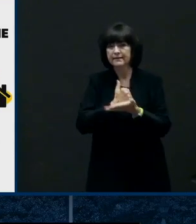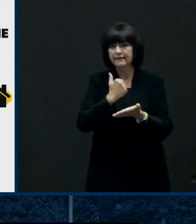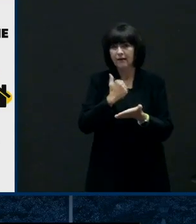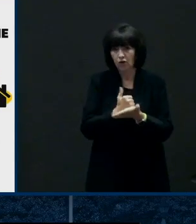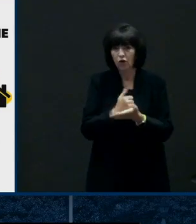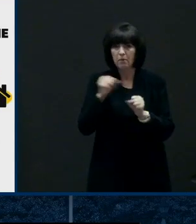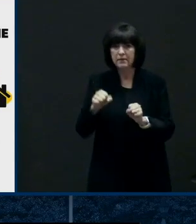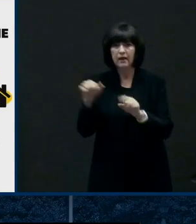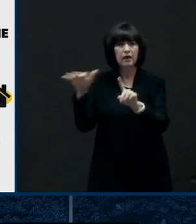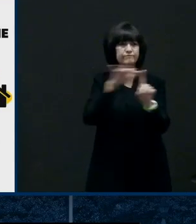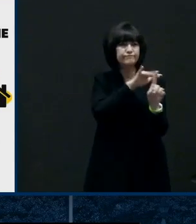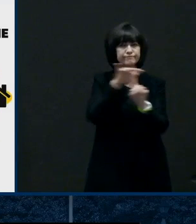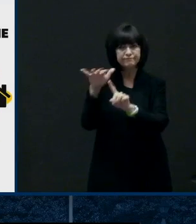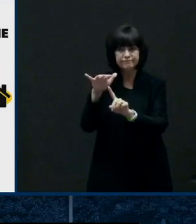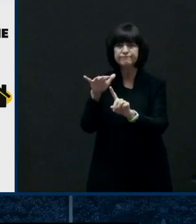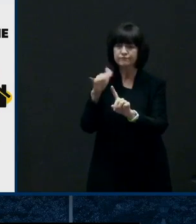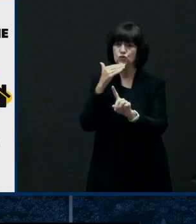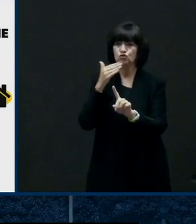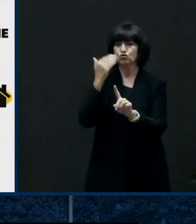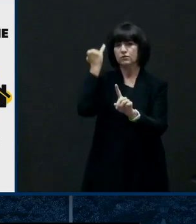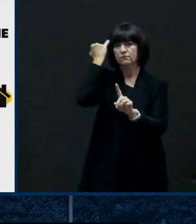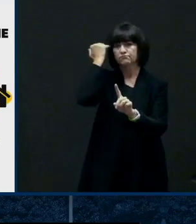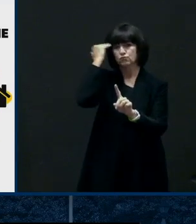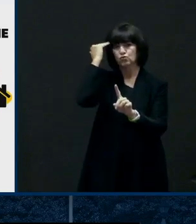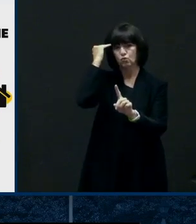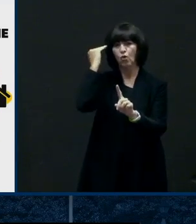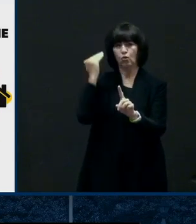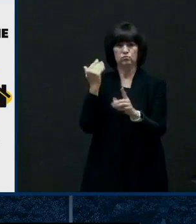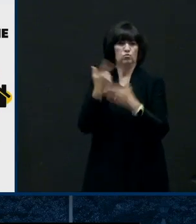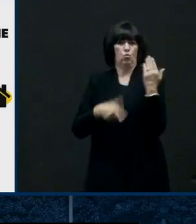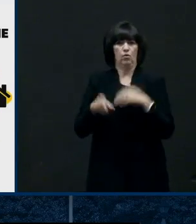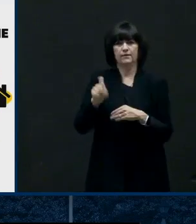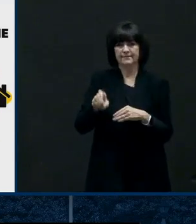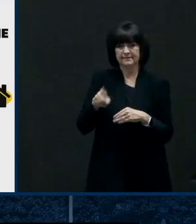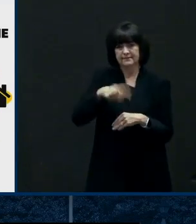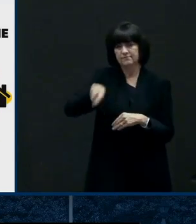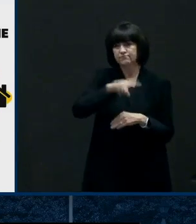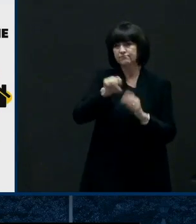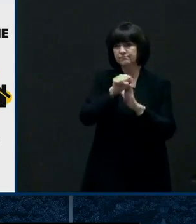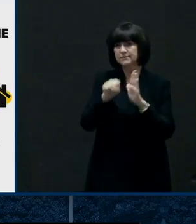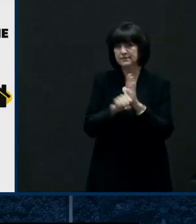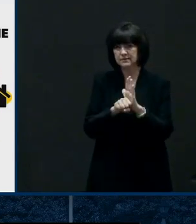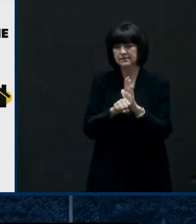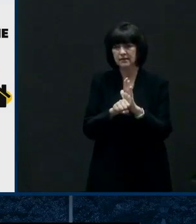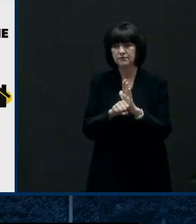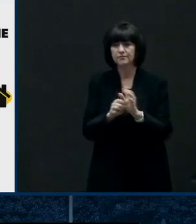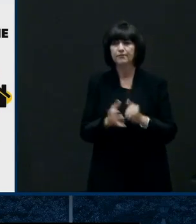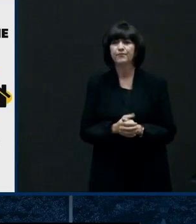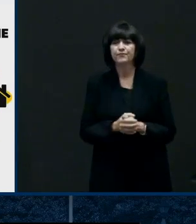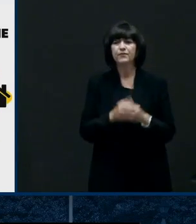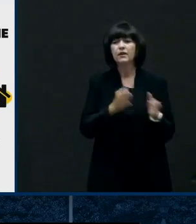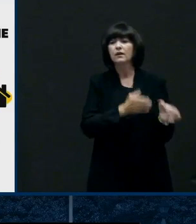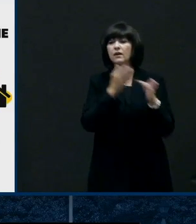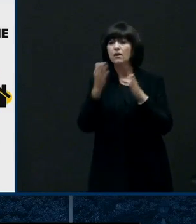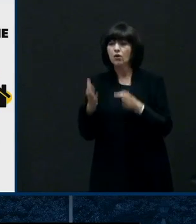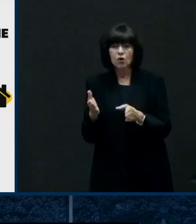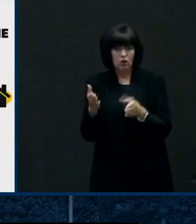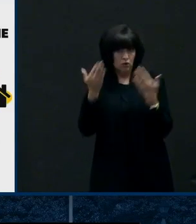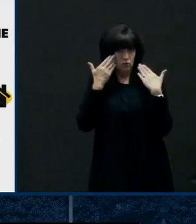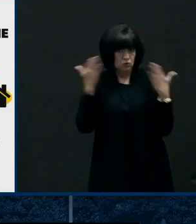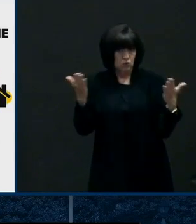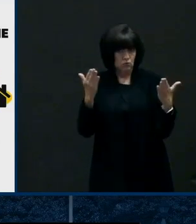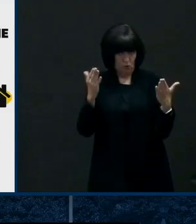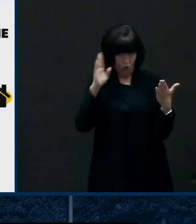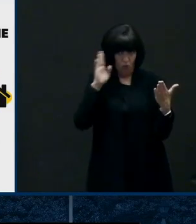get a better picture of what's going on. Lastly, we've had a lot of questions about, will this be a presidential disaster declaration? We are